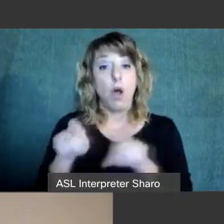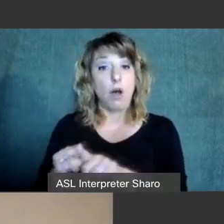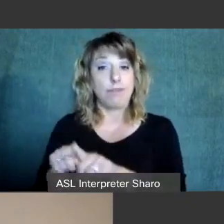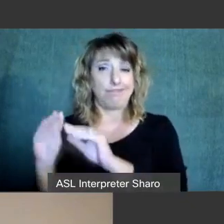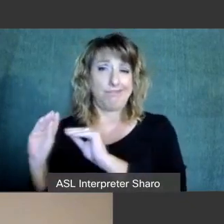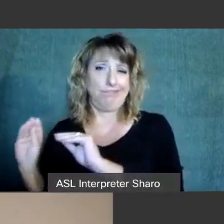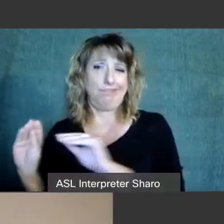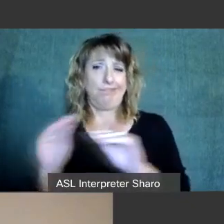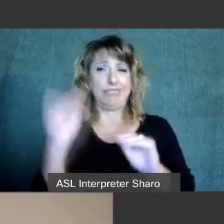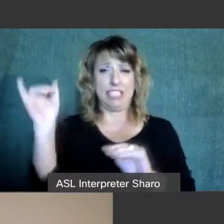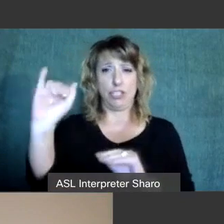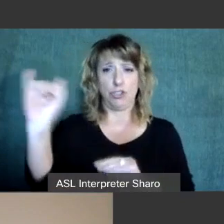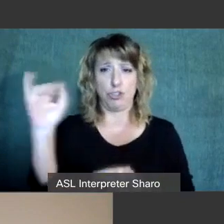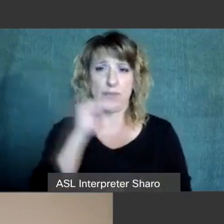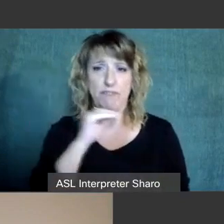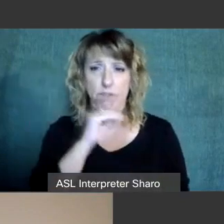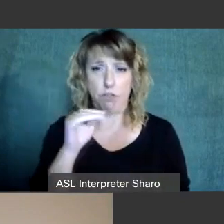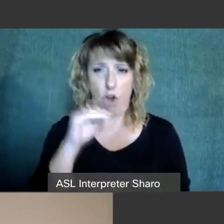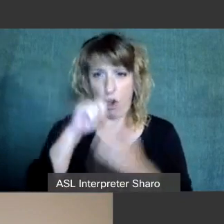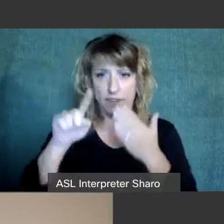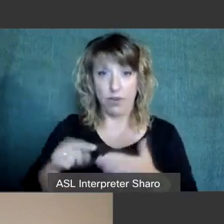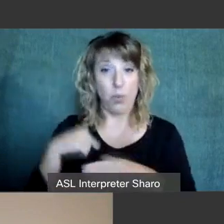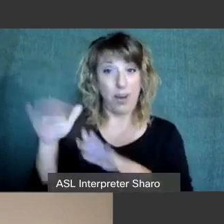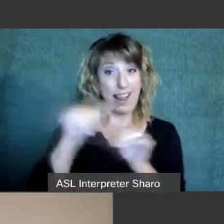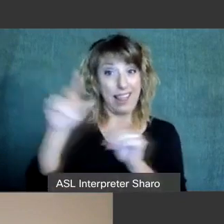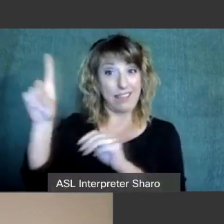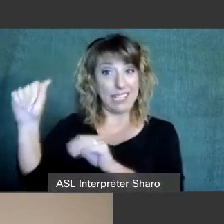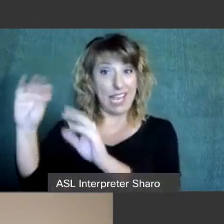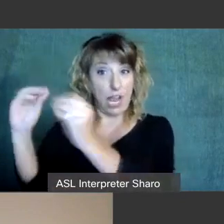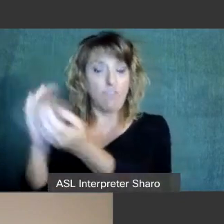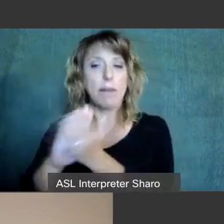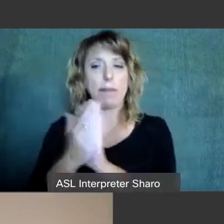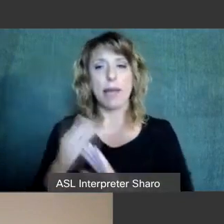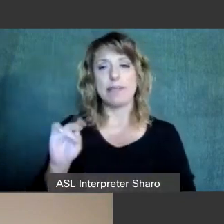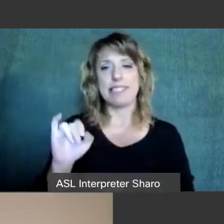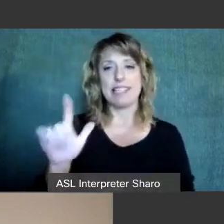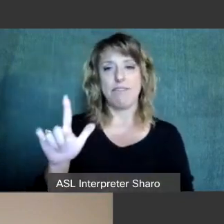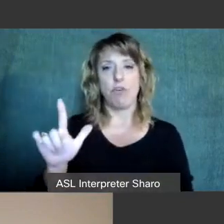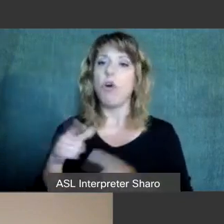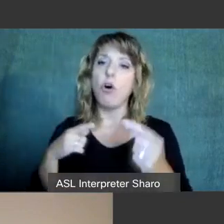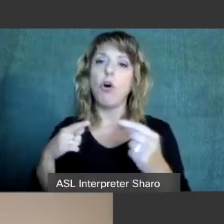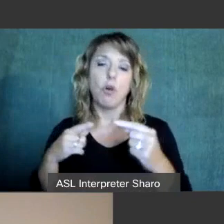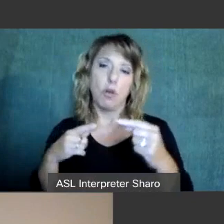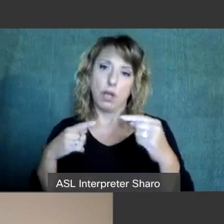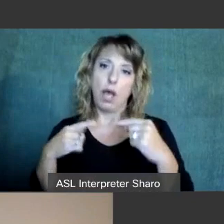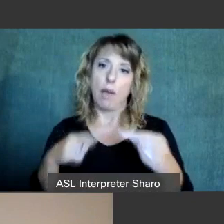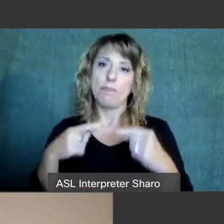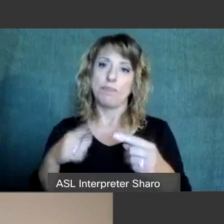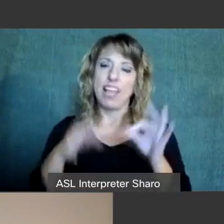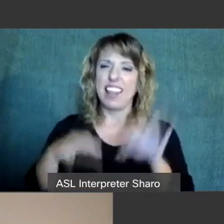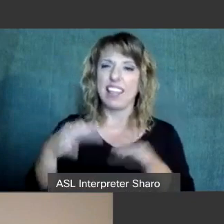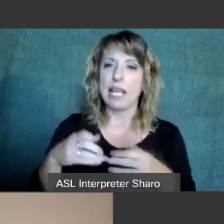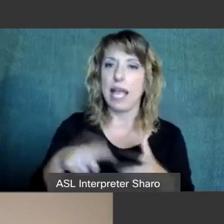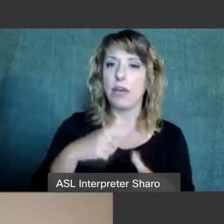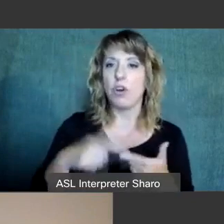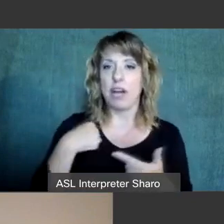fraud investigations. When I left the District Attorney's Office I became a civil litigator and one of my focuses was on insurance fraud investigations.